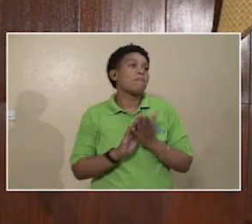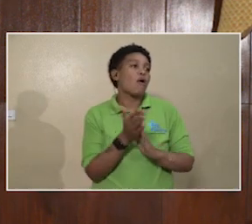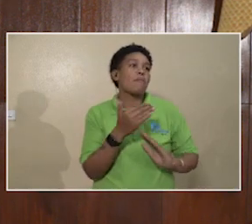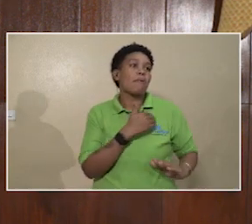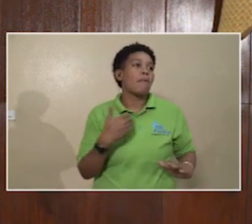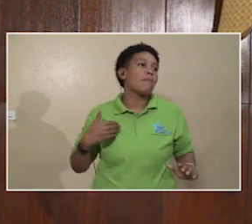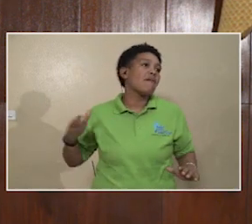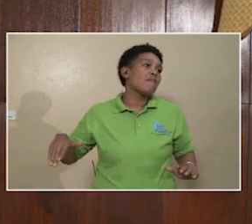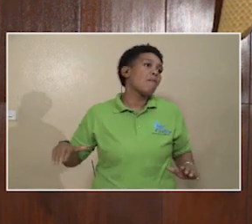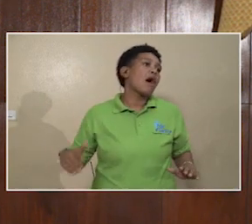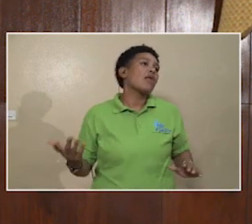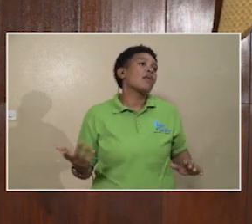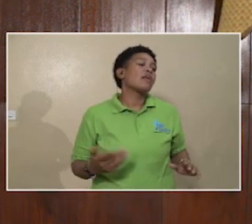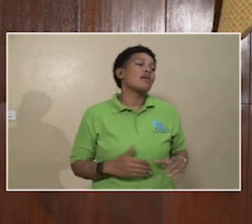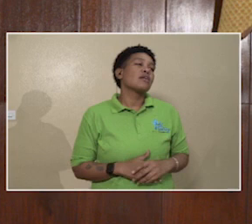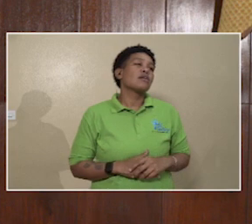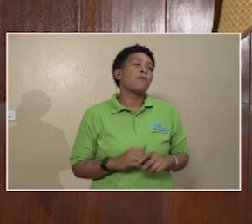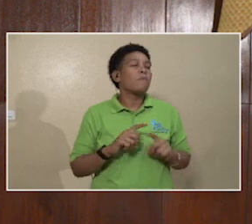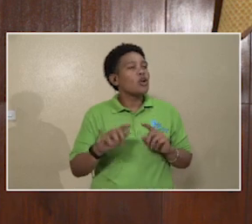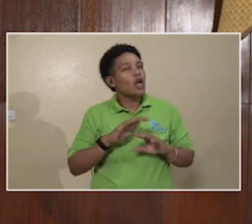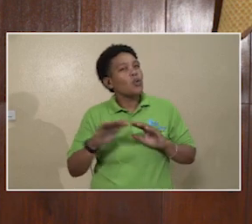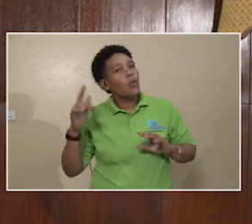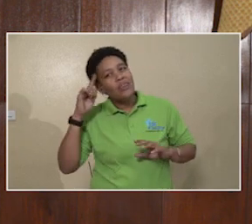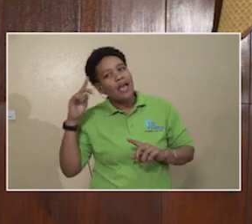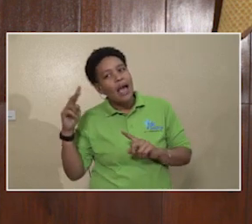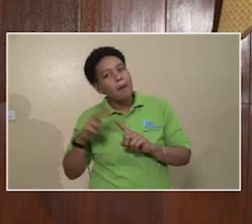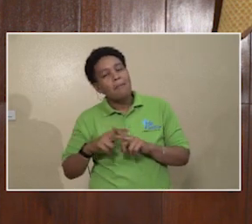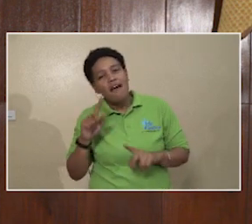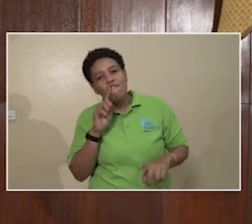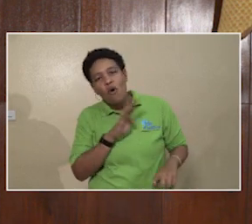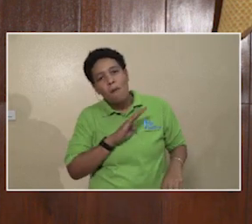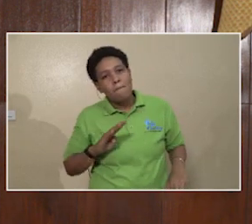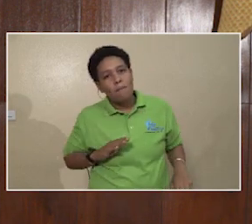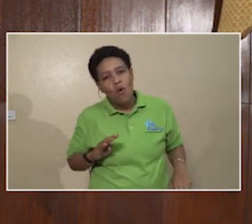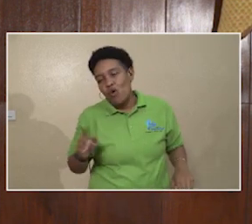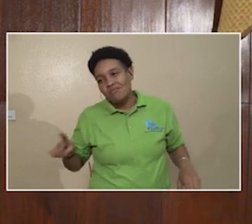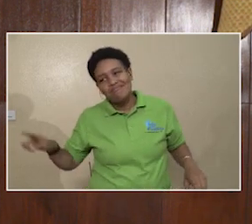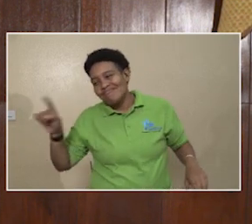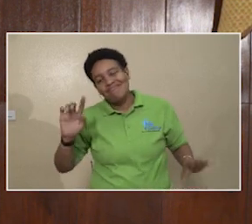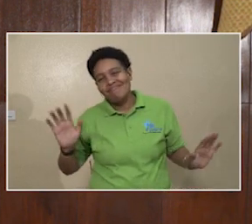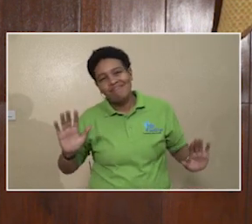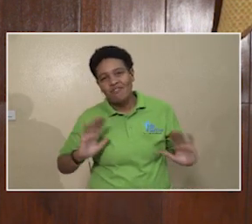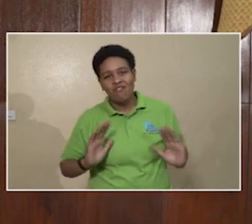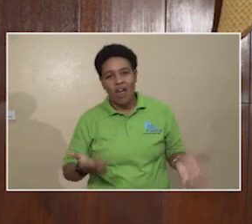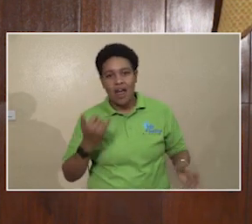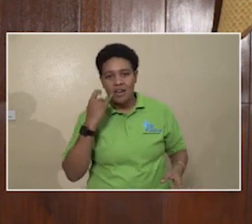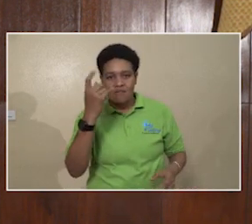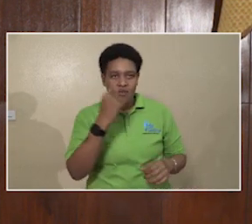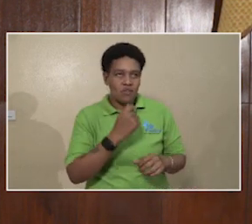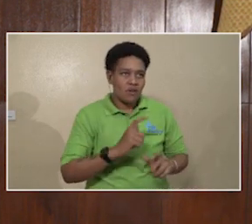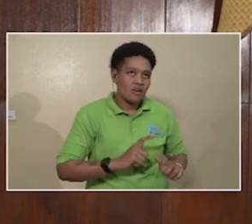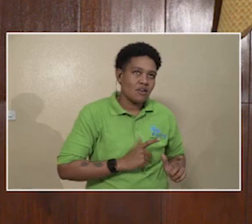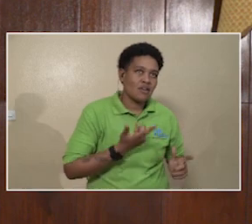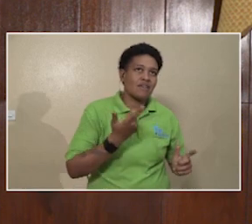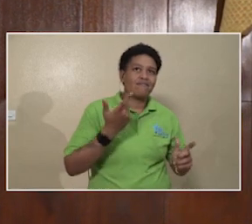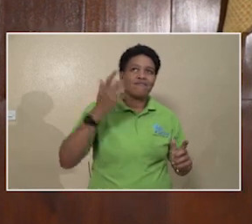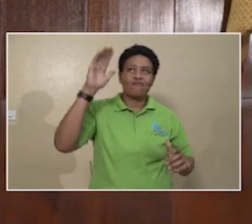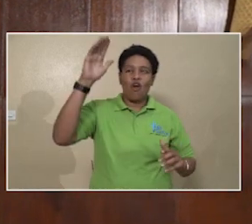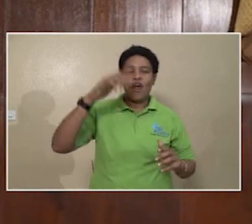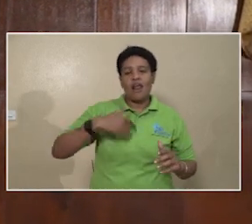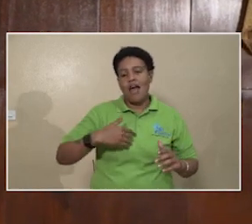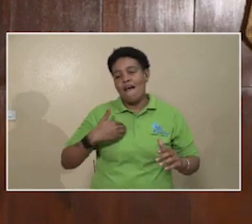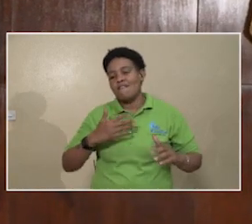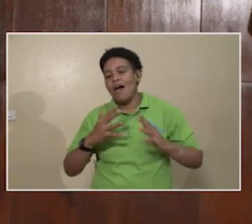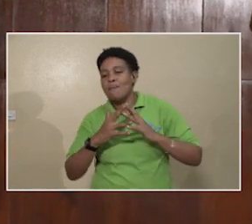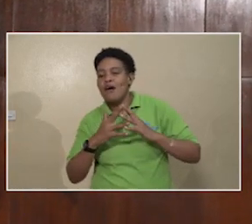member of parliament. But I don't think that, so far, at any rate, that being a member of the inspectorate or